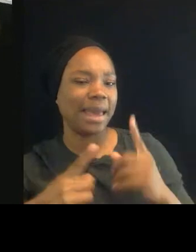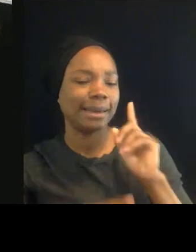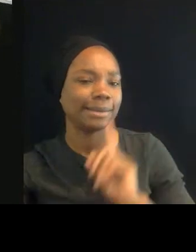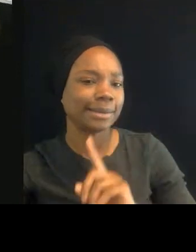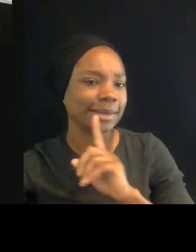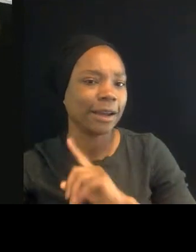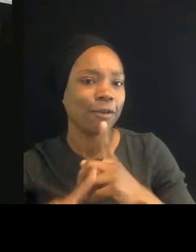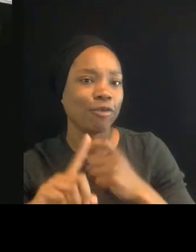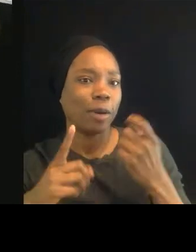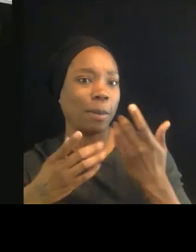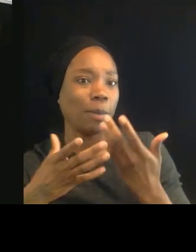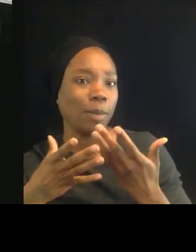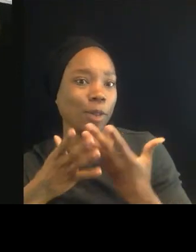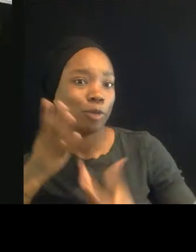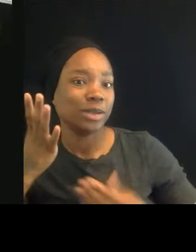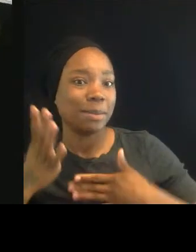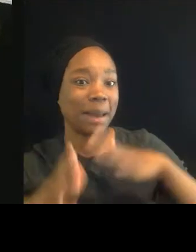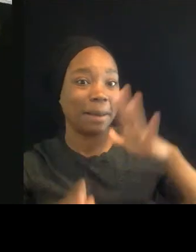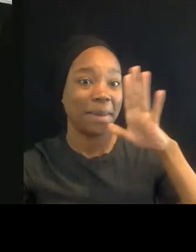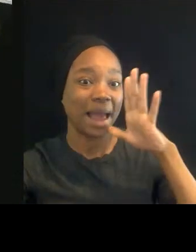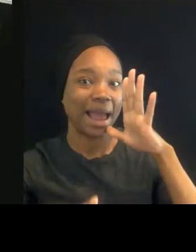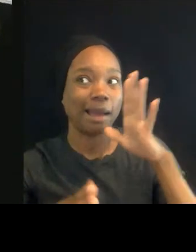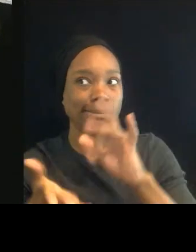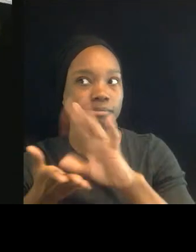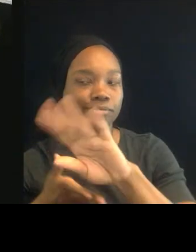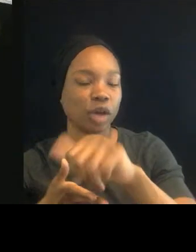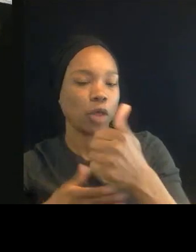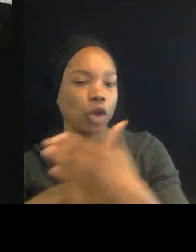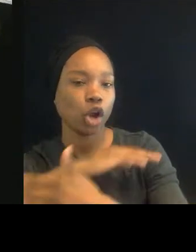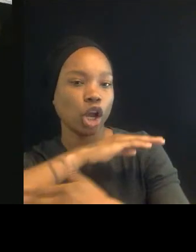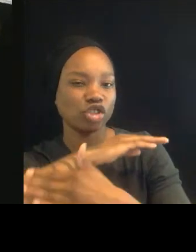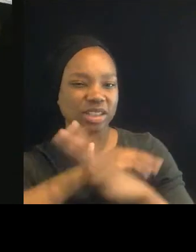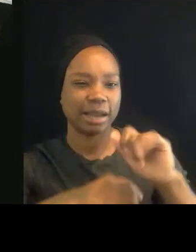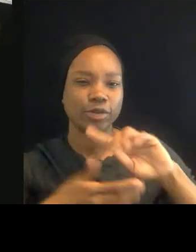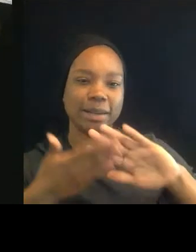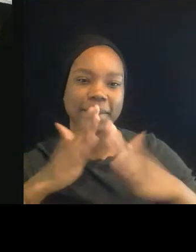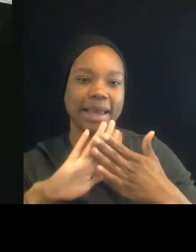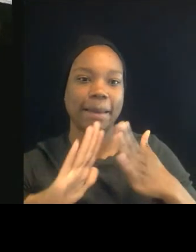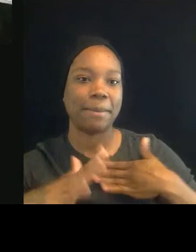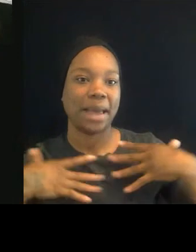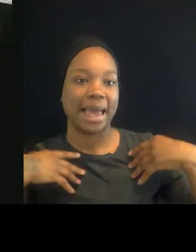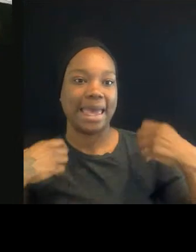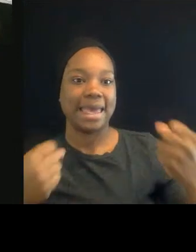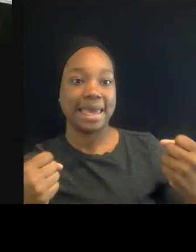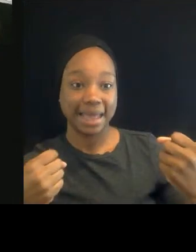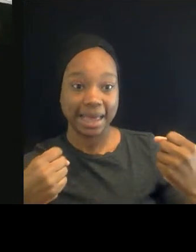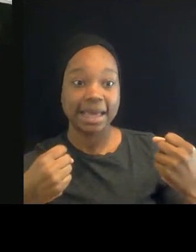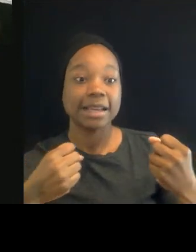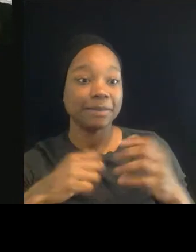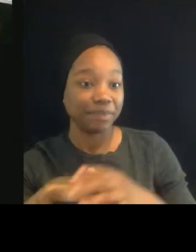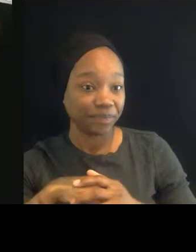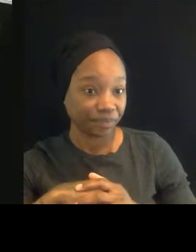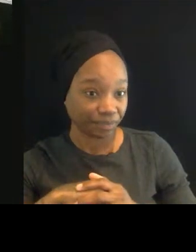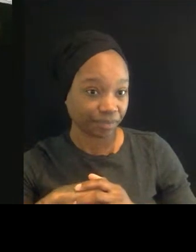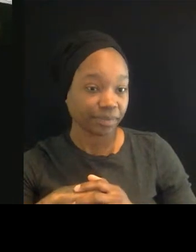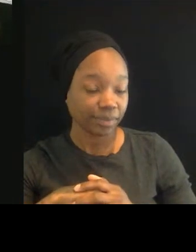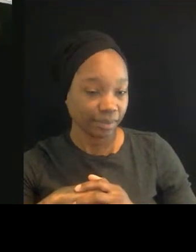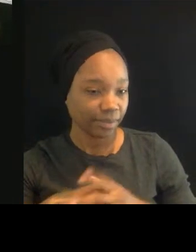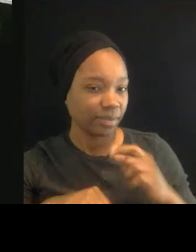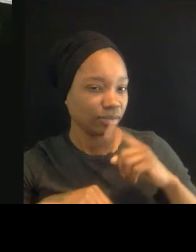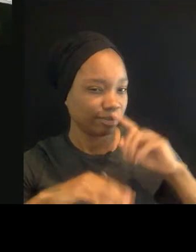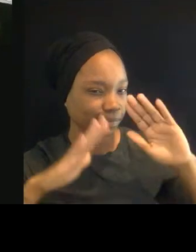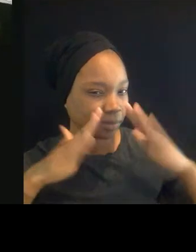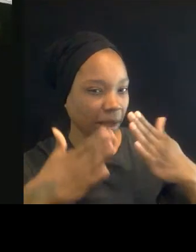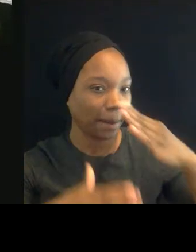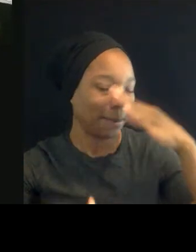being centered as healing. And it's where I kind of understood the other function of black art and black music, which is to heal us. And to,